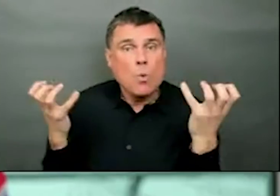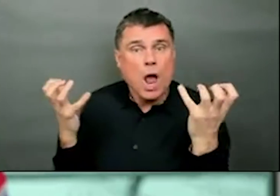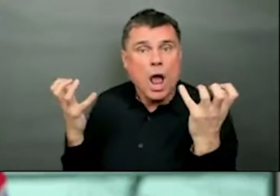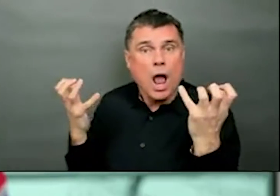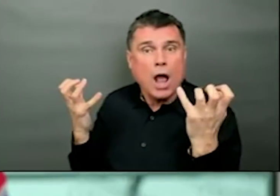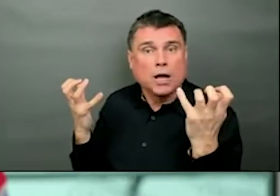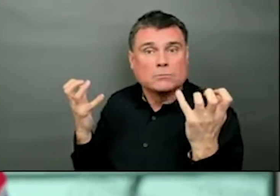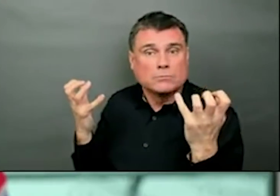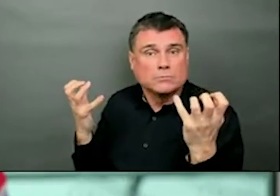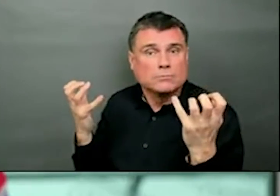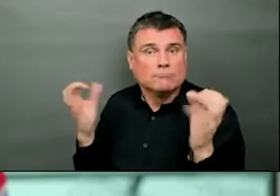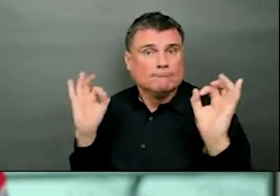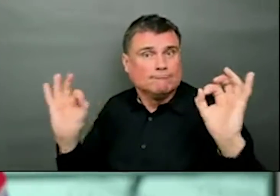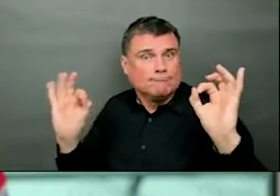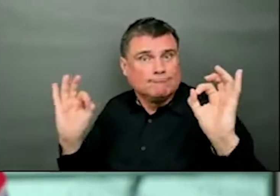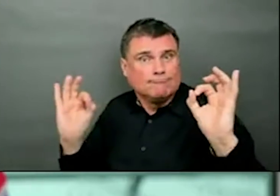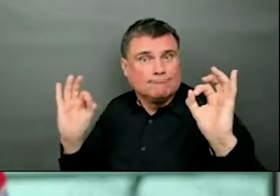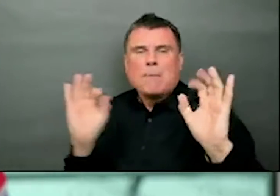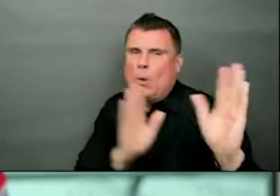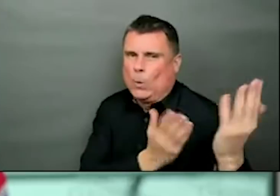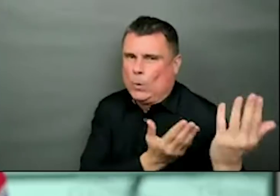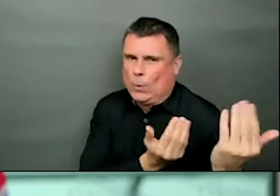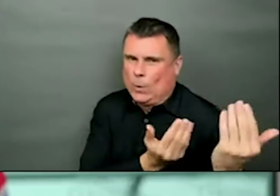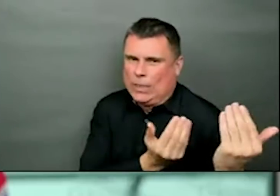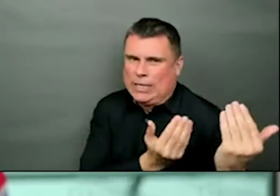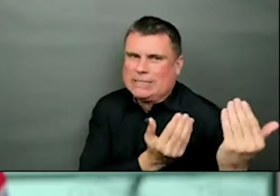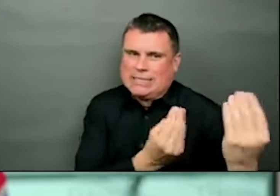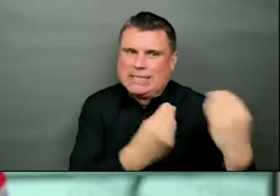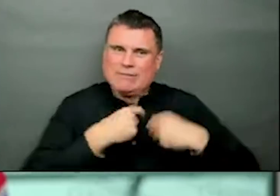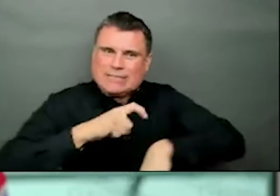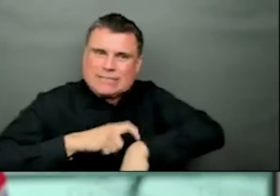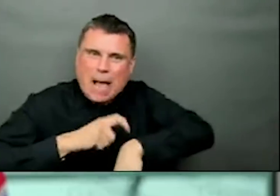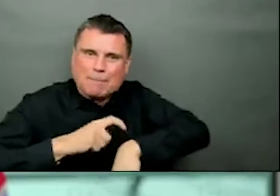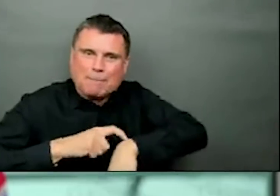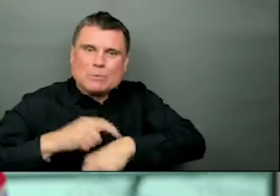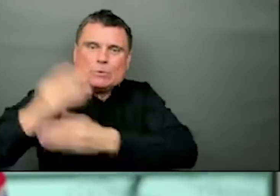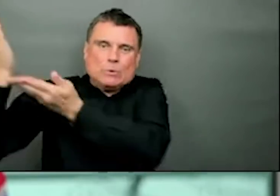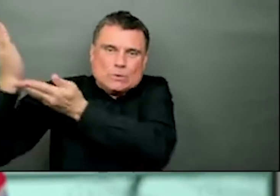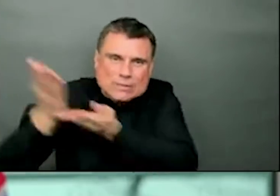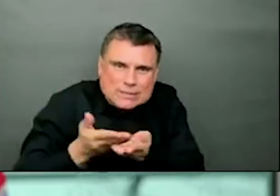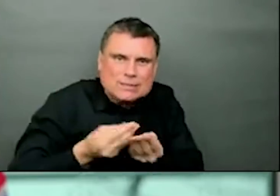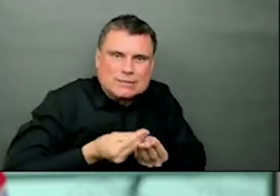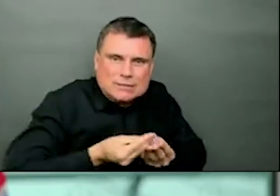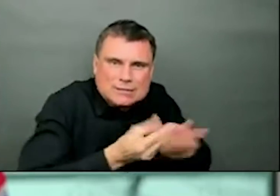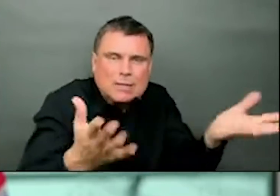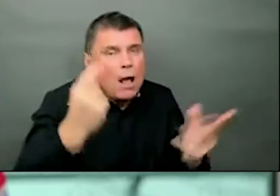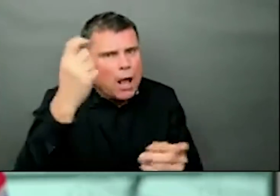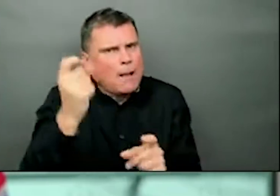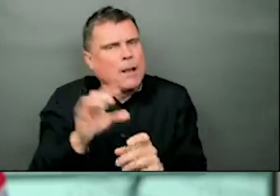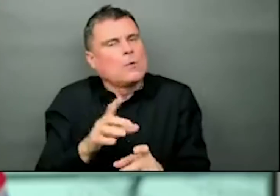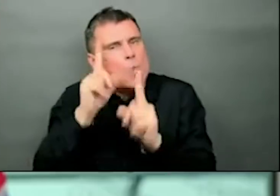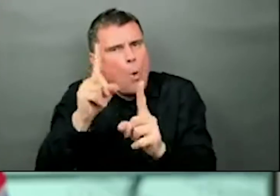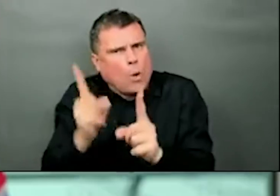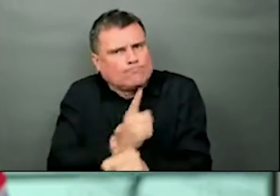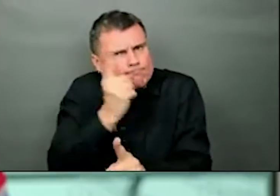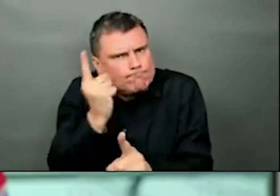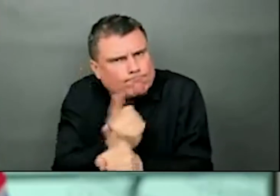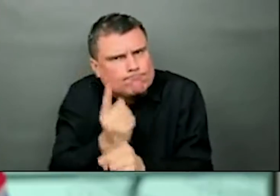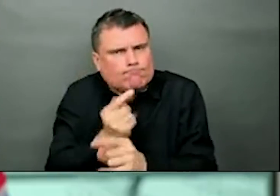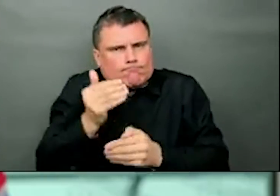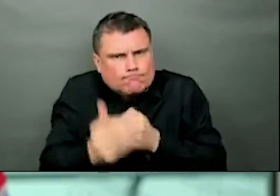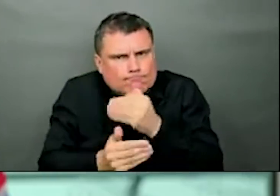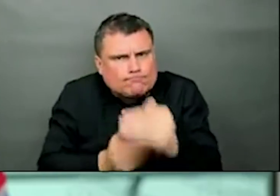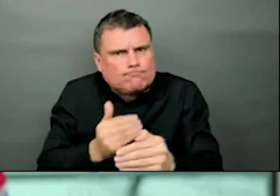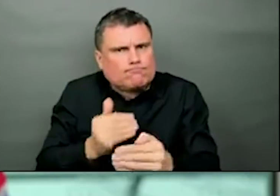give us the time to make sure we're getting it right. We have not been idle these last few weeks when we've had limited